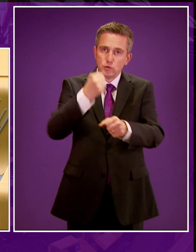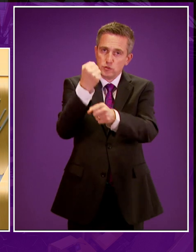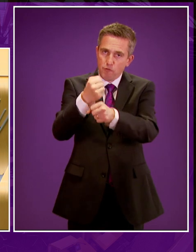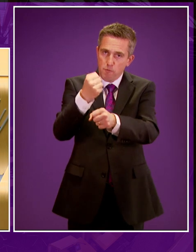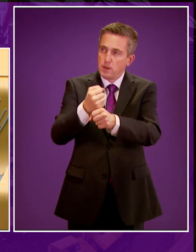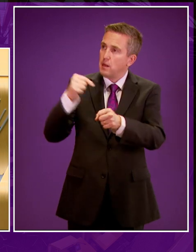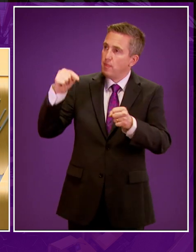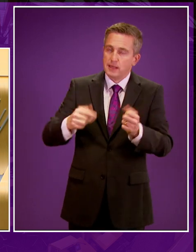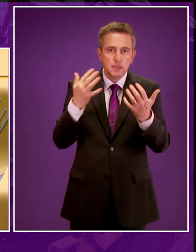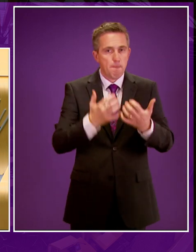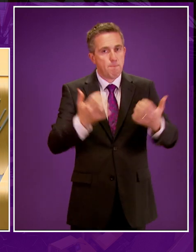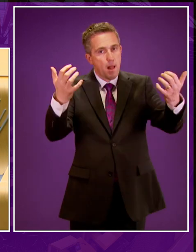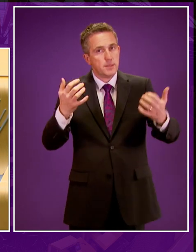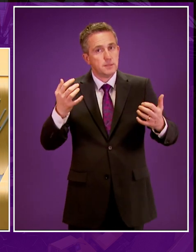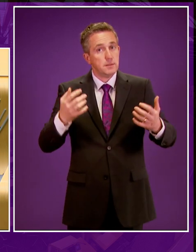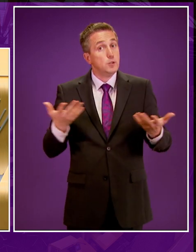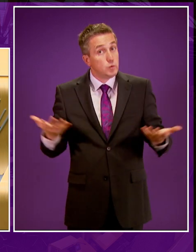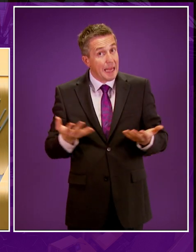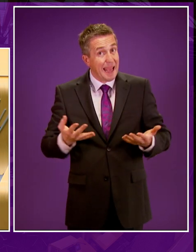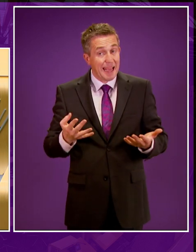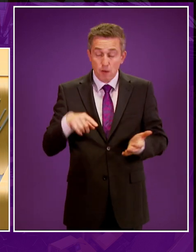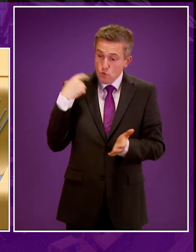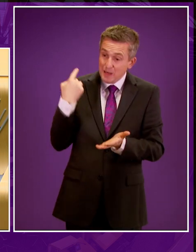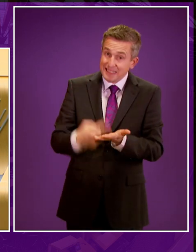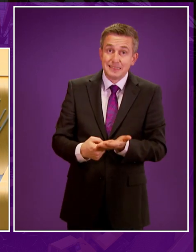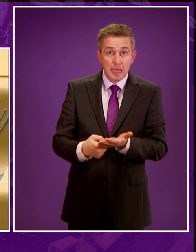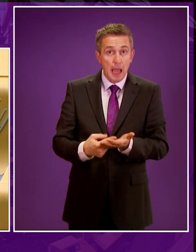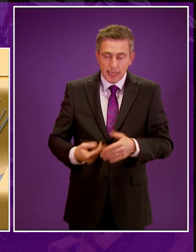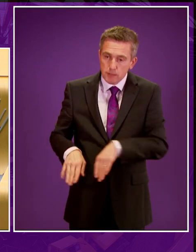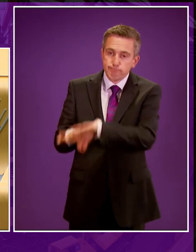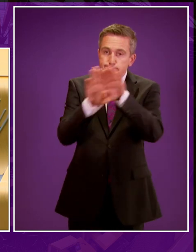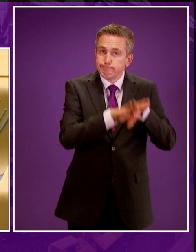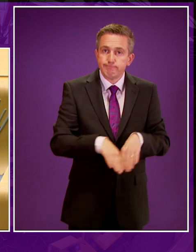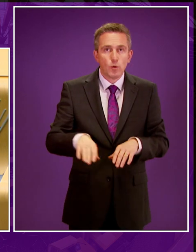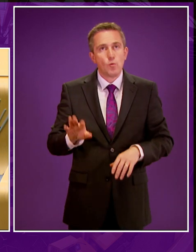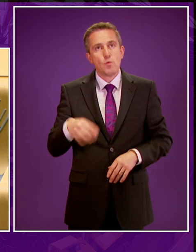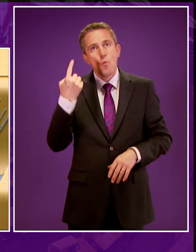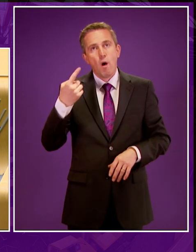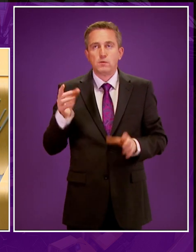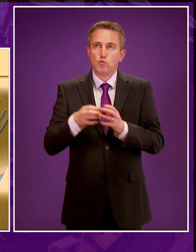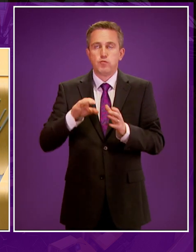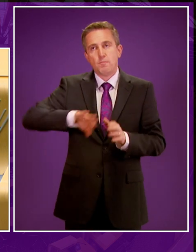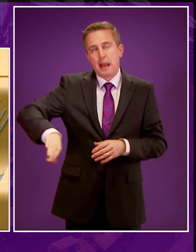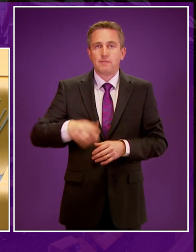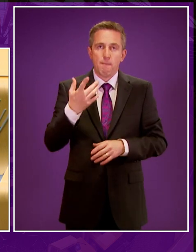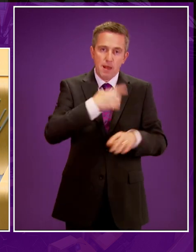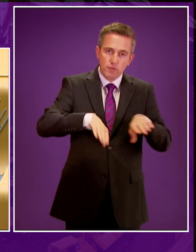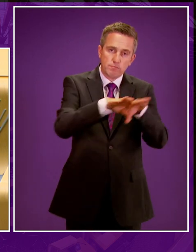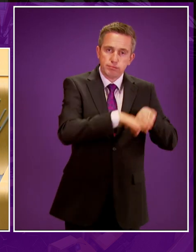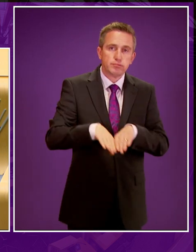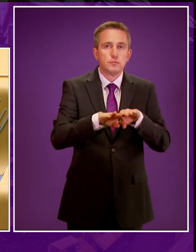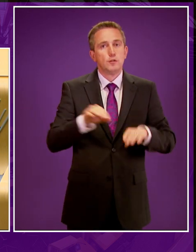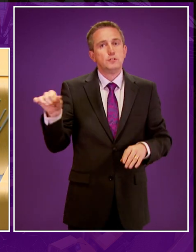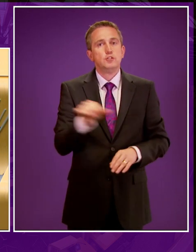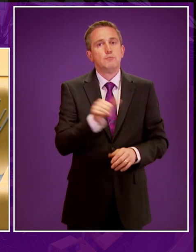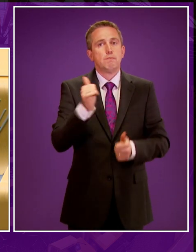this Scottish Parliament. If we take this decision today as a unified group, with maybe one exception, then I think that's something we